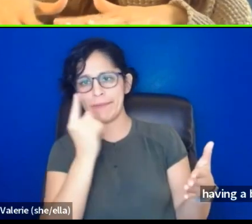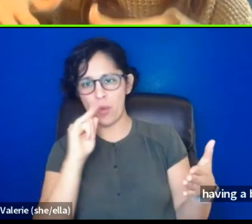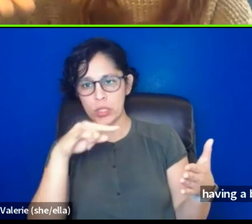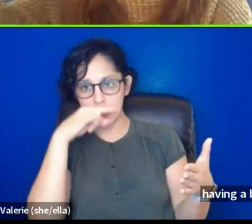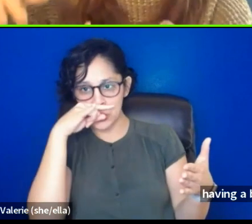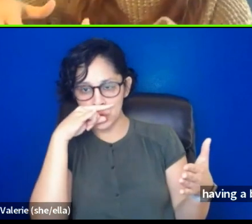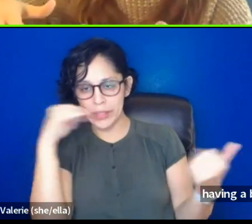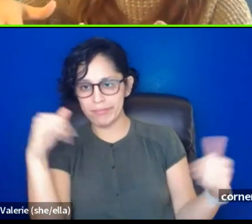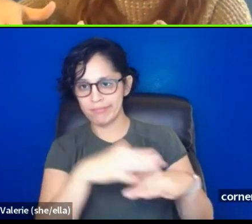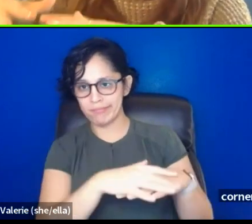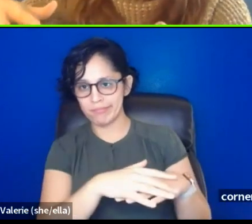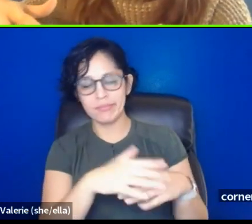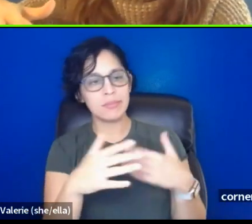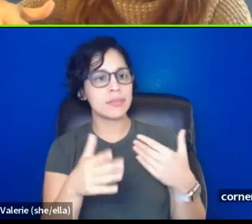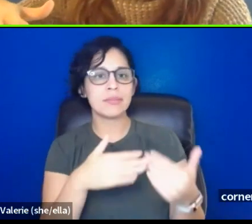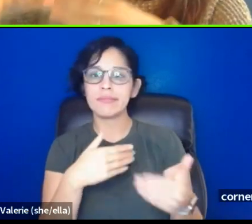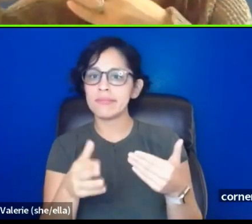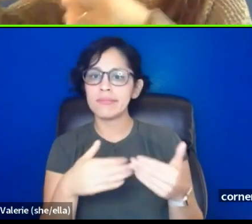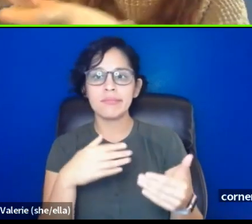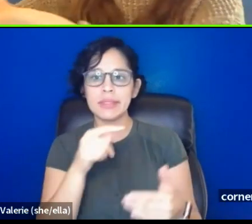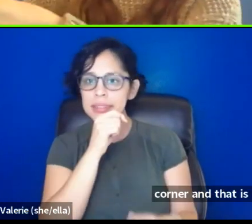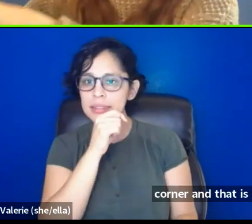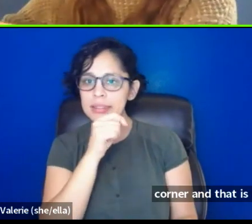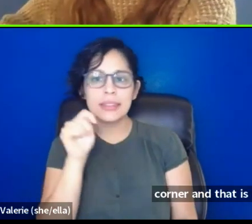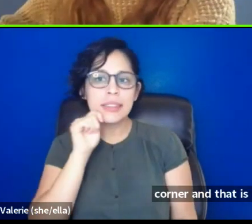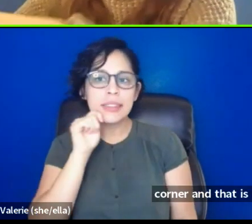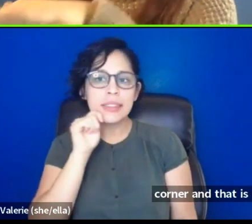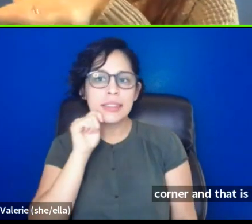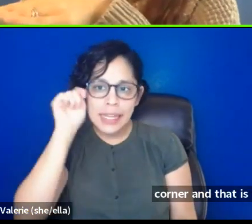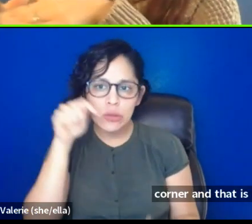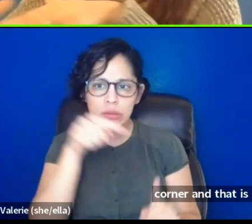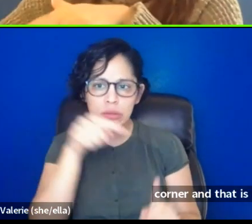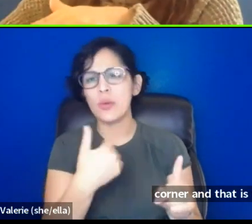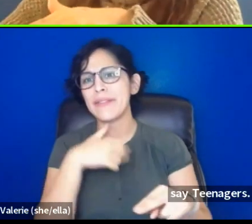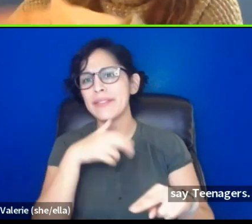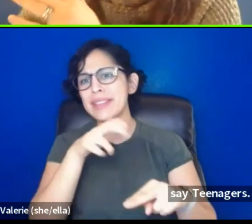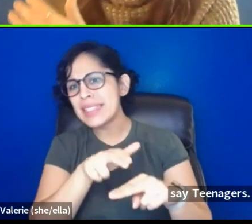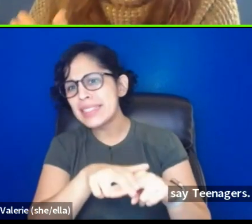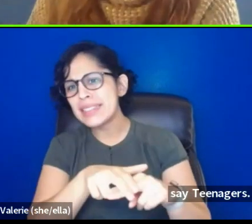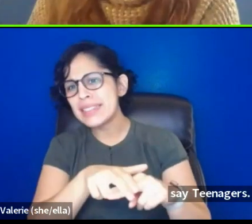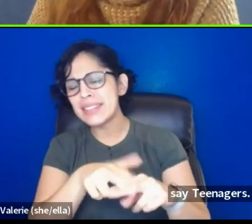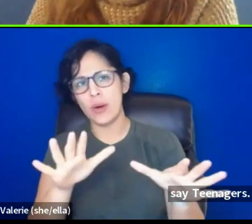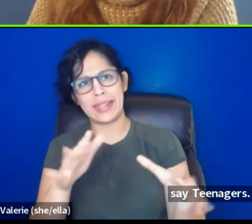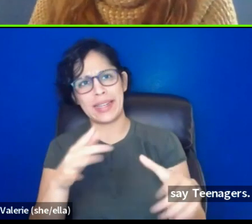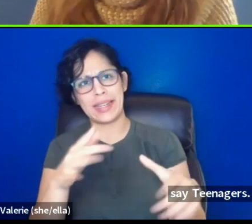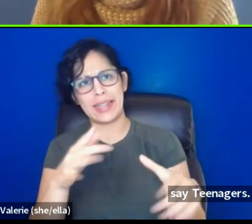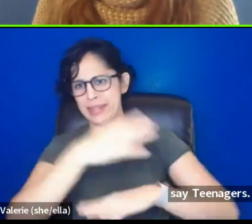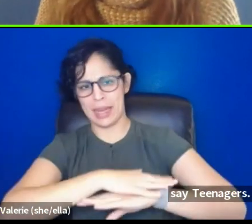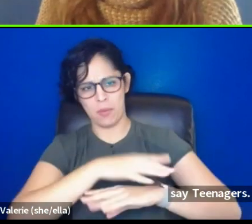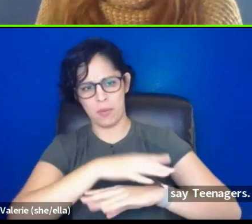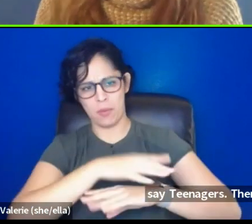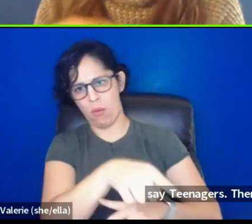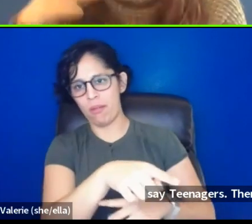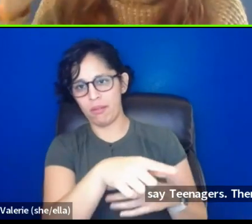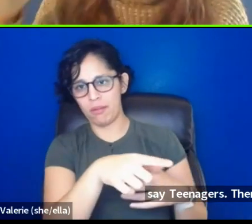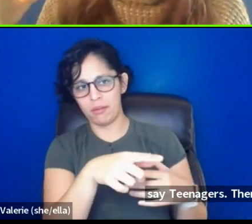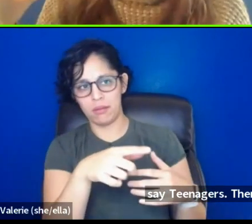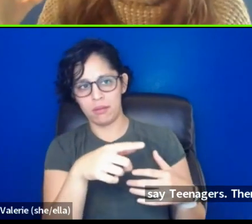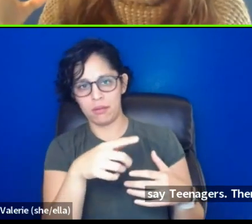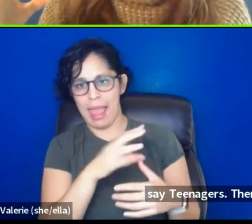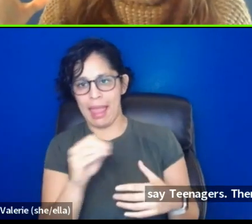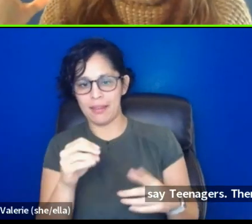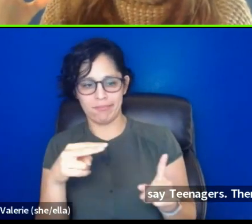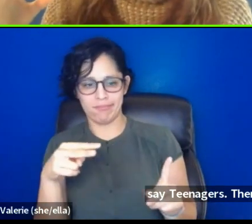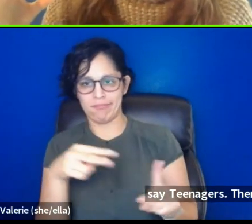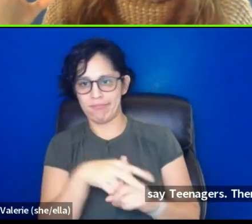the children, even if it's, let's say teenagers, there are seats set up and a table next to an outlet to plug in an iPad. Like those sorts